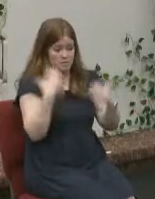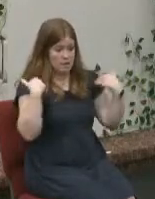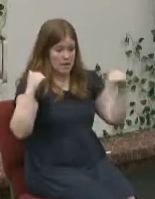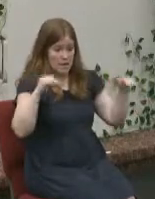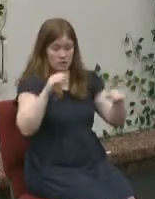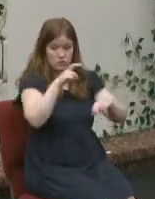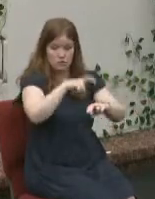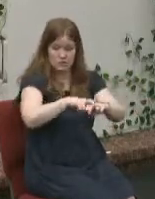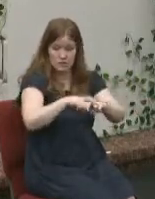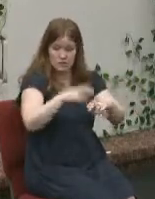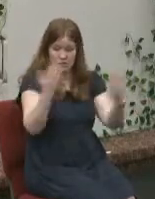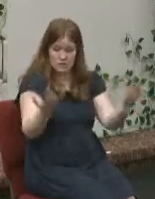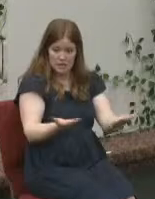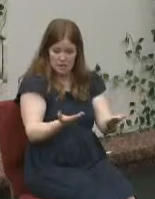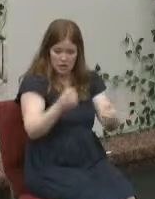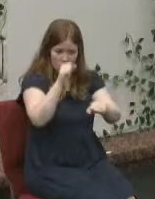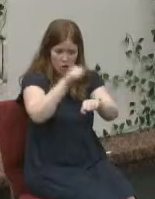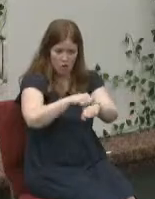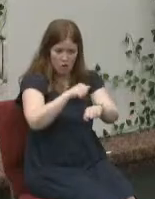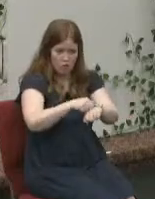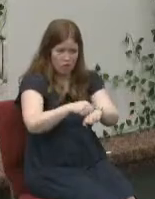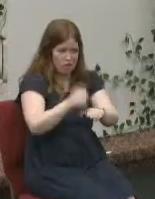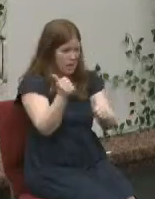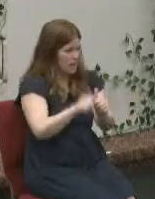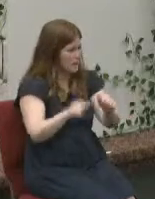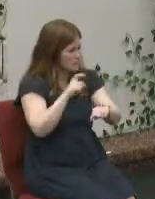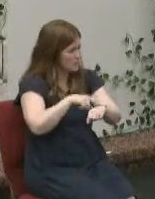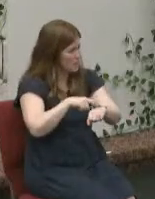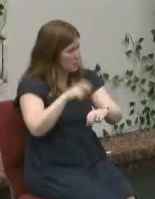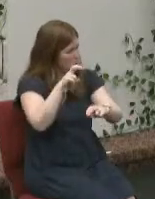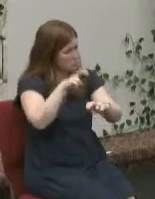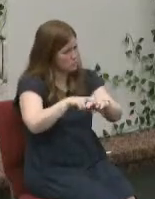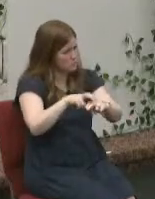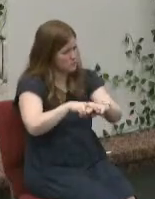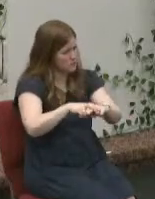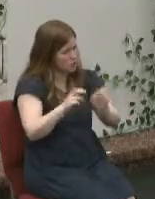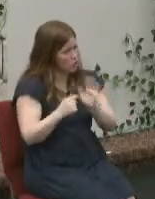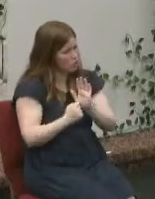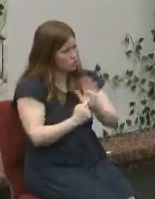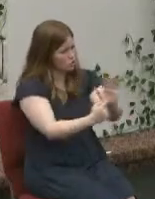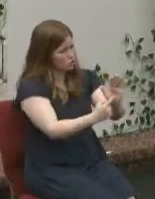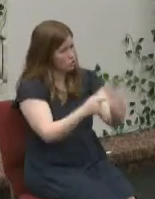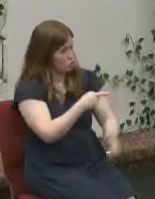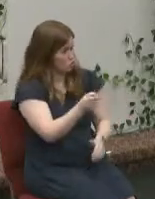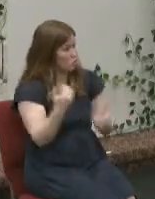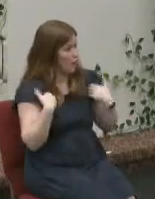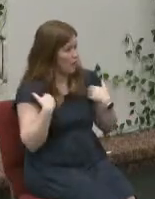all throughout matthew's gospel anytime you sit down you are showing and demonstrating you have authority do you get the picture